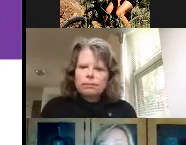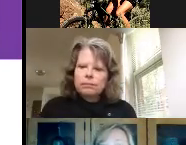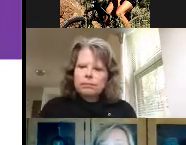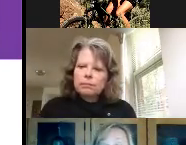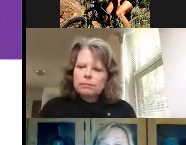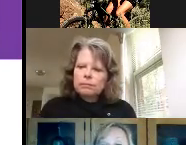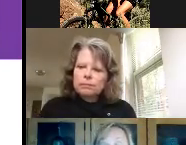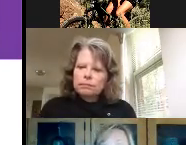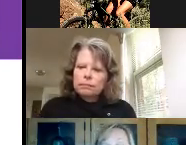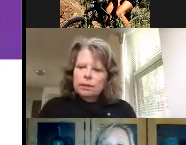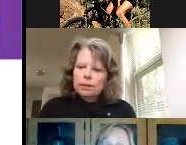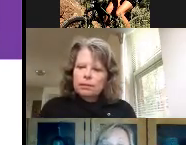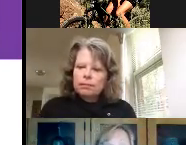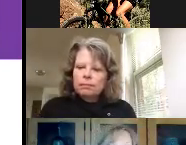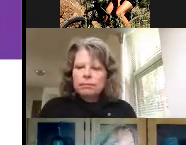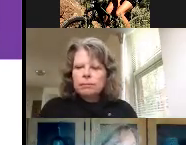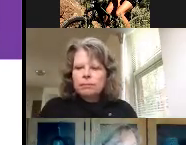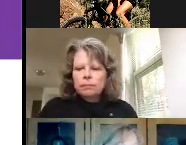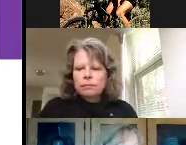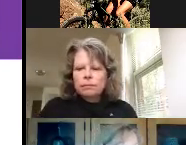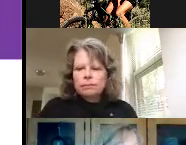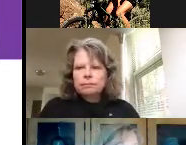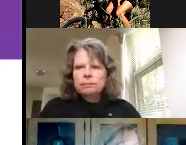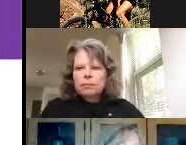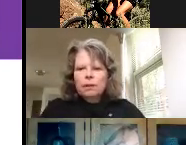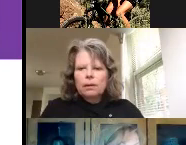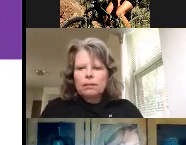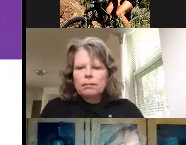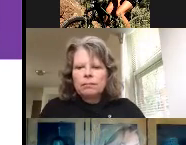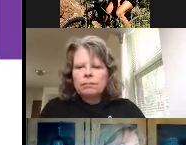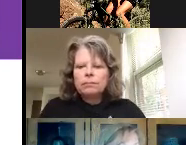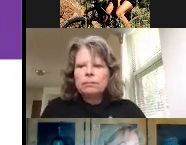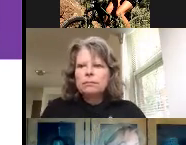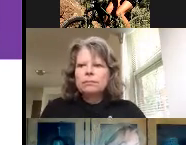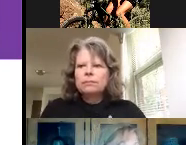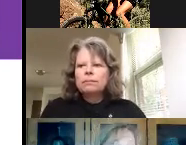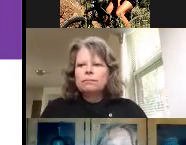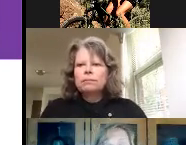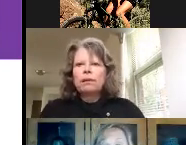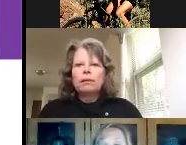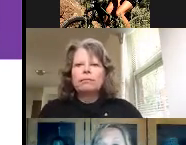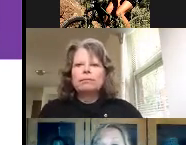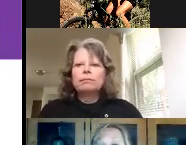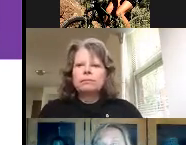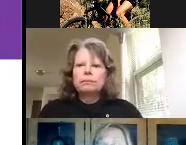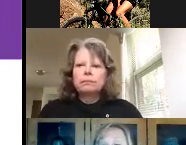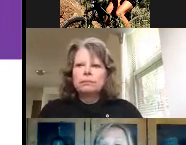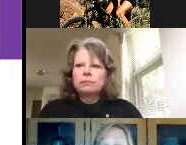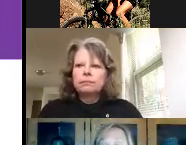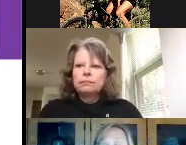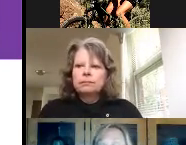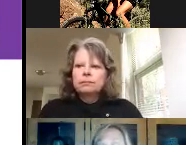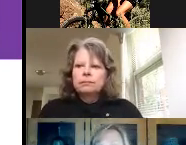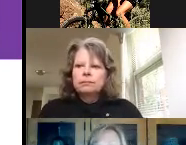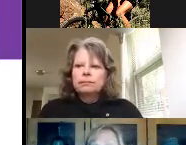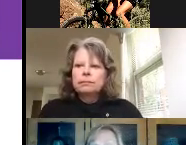again now we've gone through the definition of deaf blindness and um i just want you